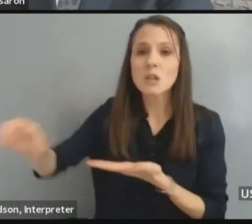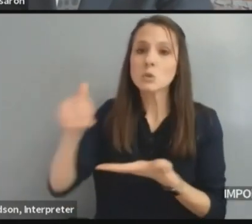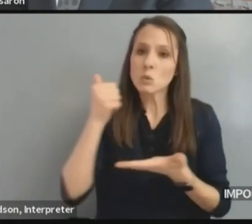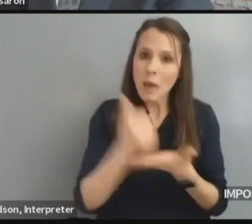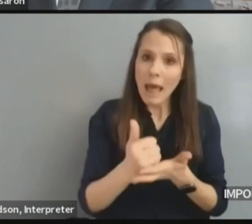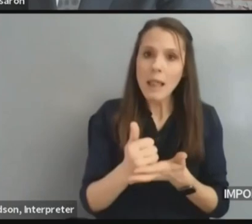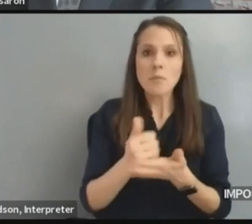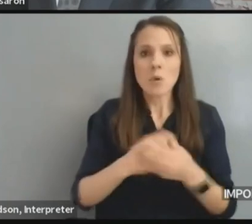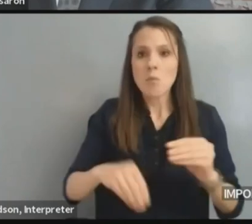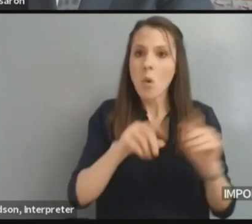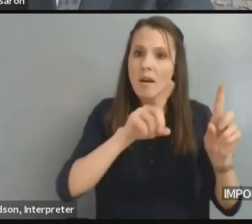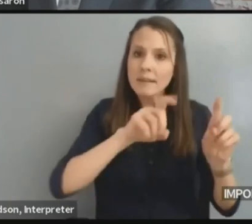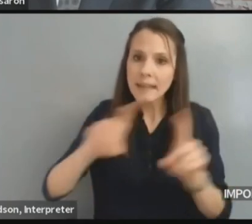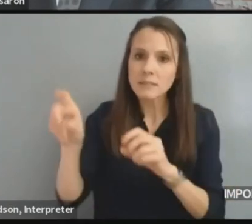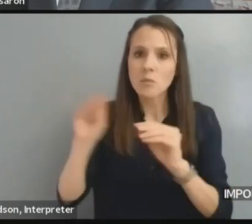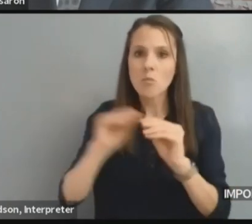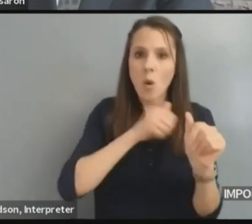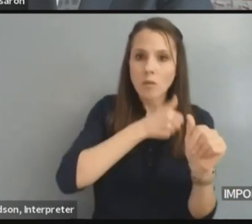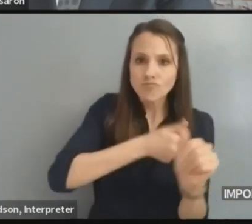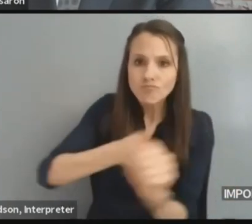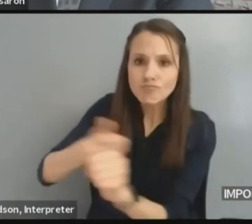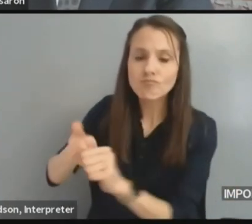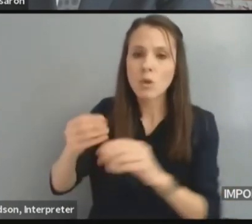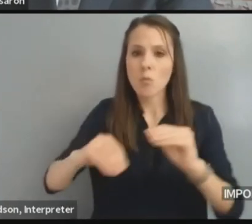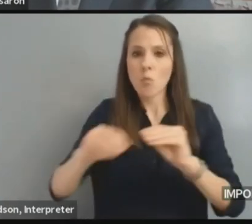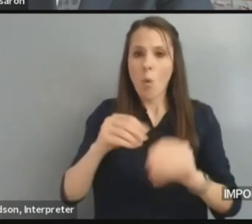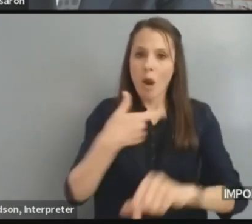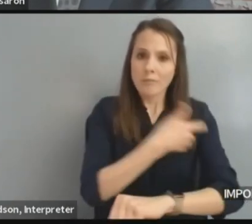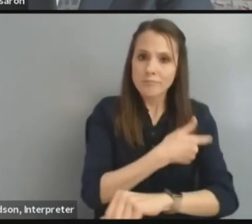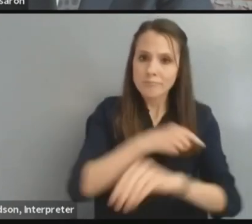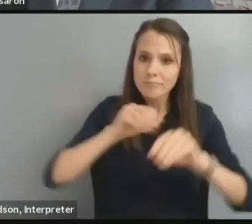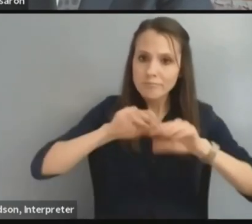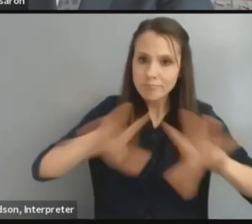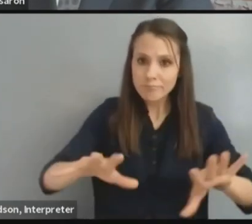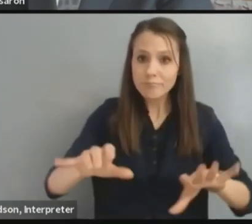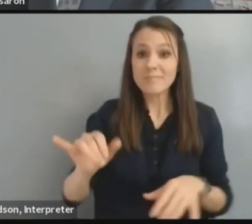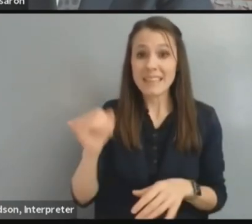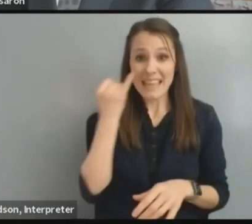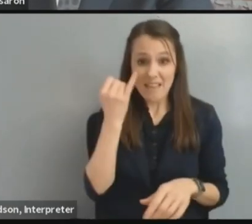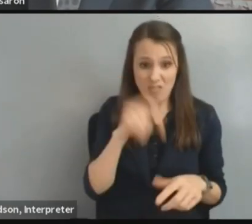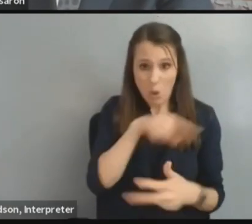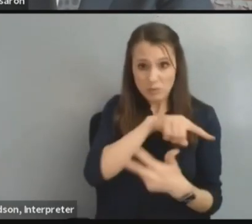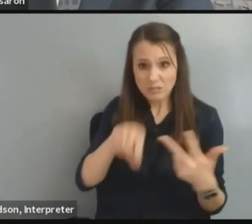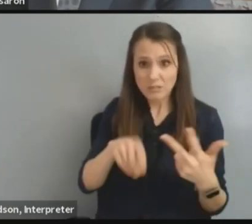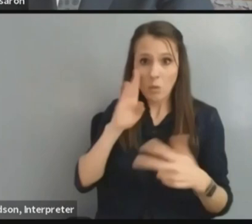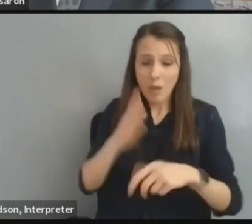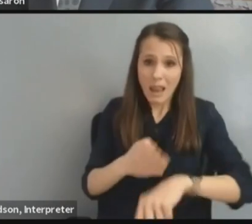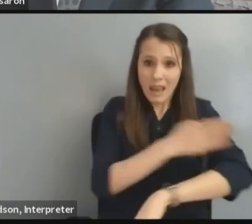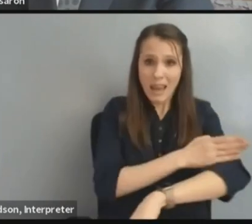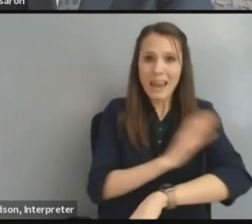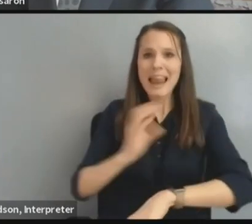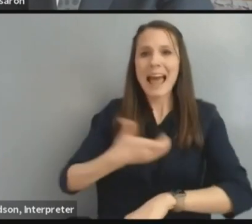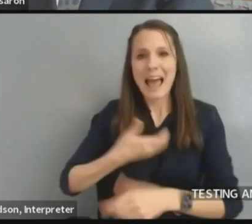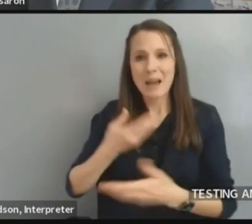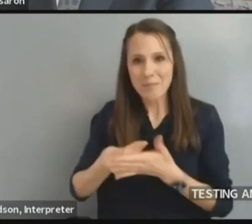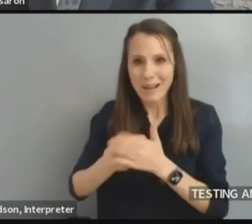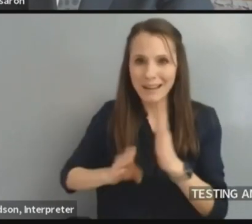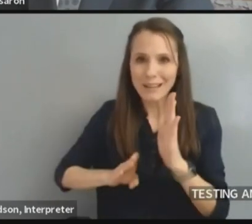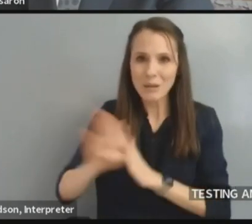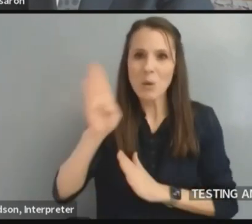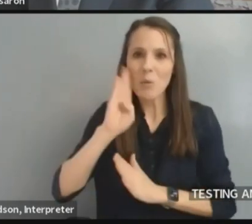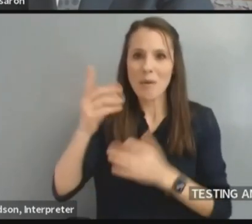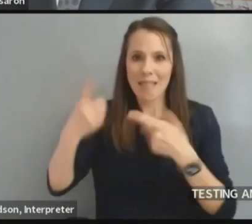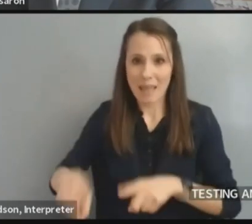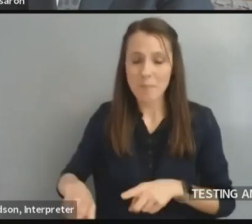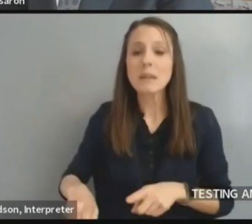progress on the health front, our economic recovery will continue to follow. We expect a two-track recovery over the next couple of